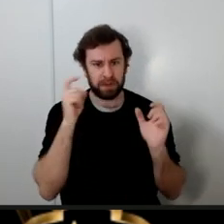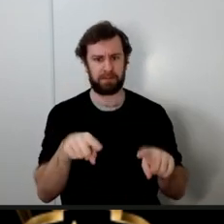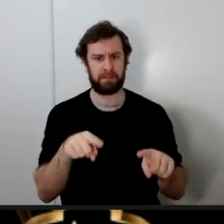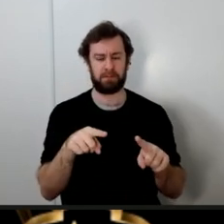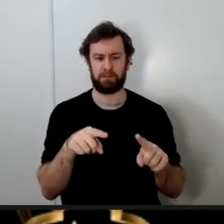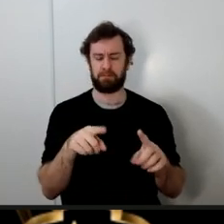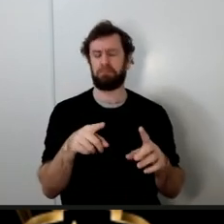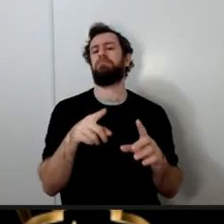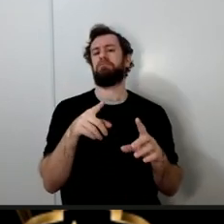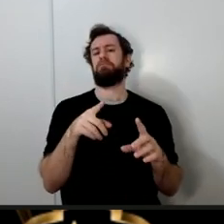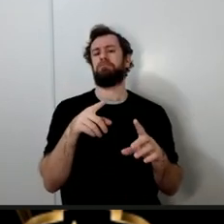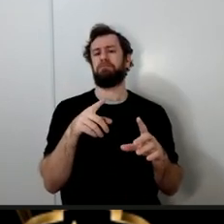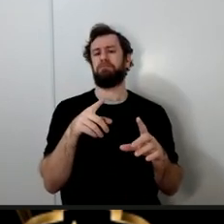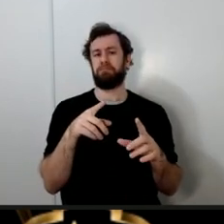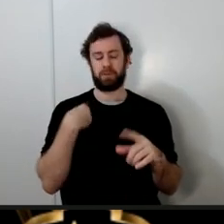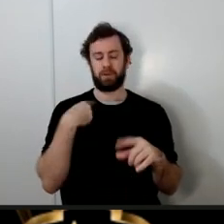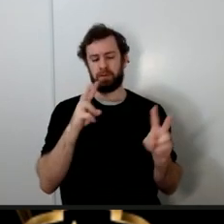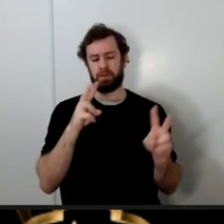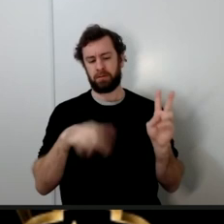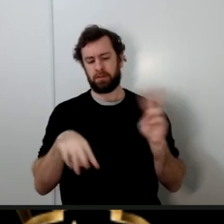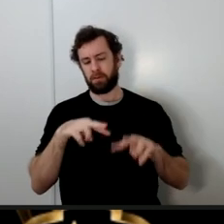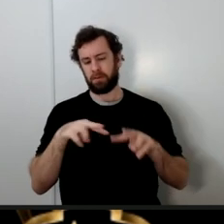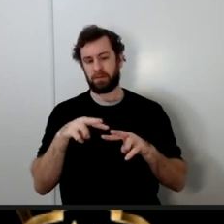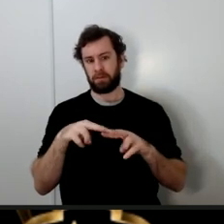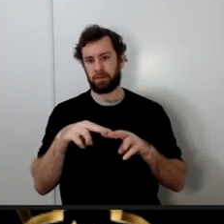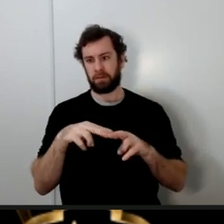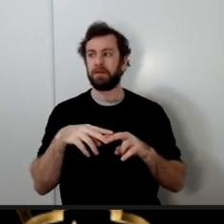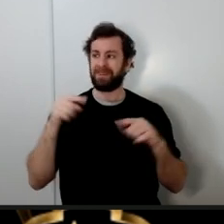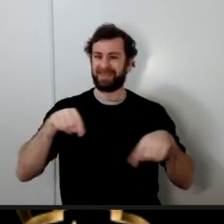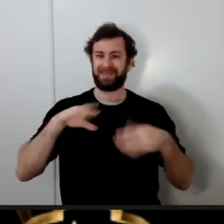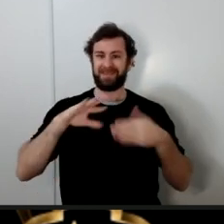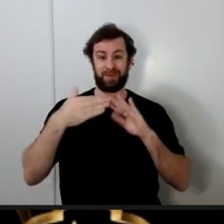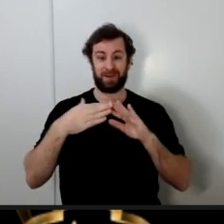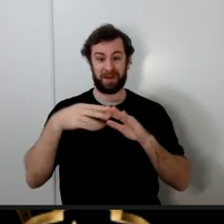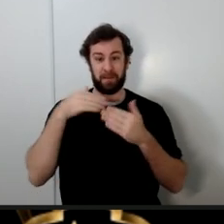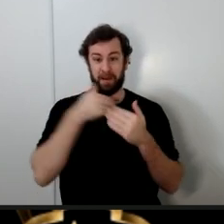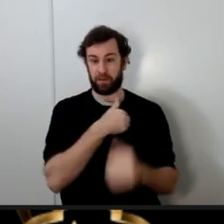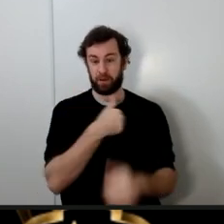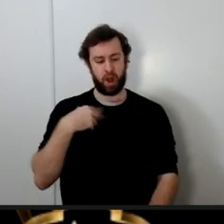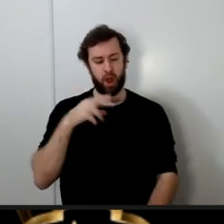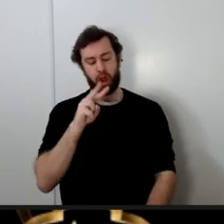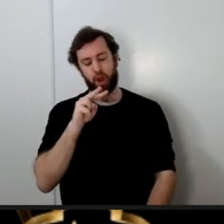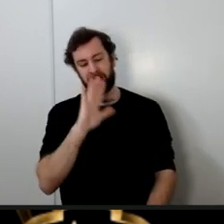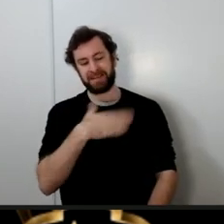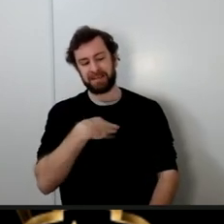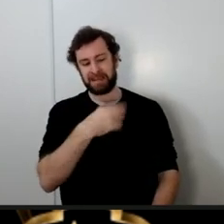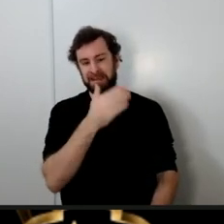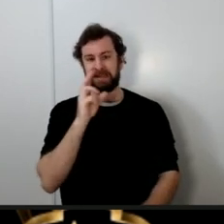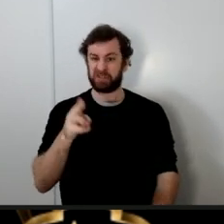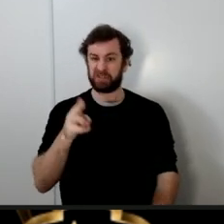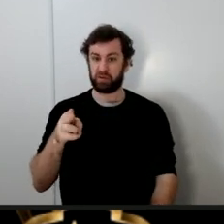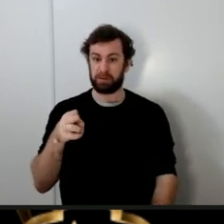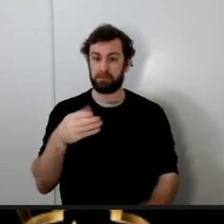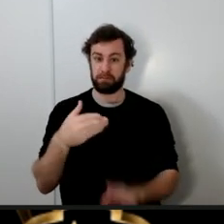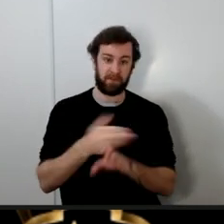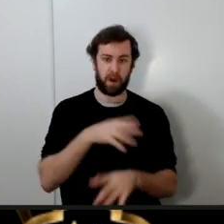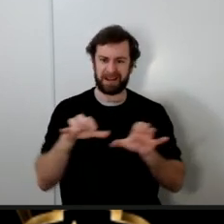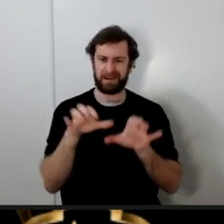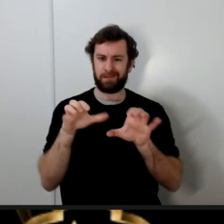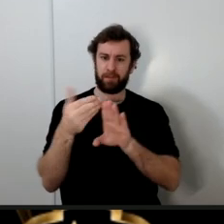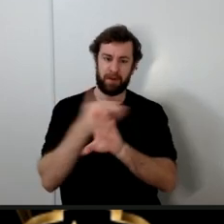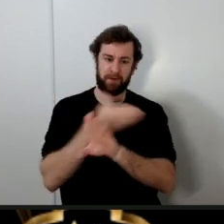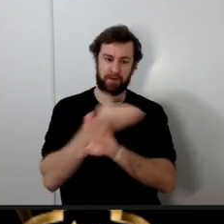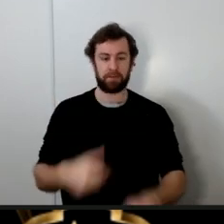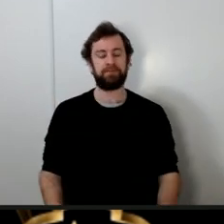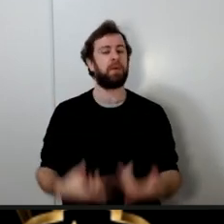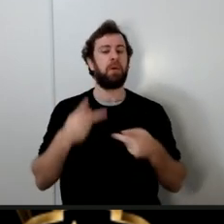well you look at the history of this community member right if this community member I will borrow now an